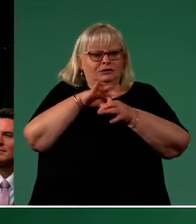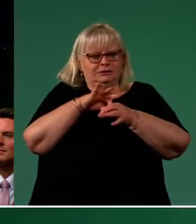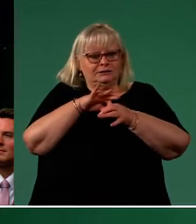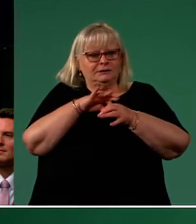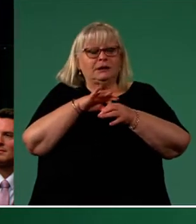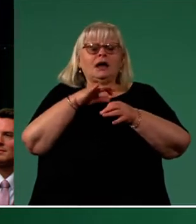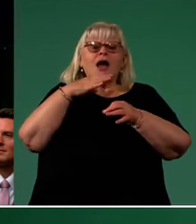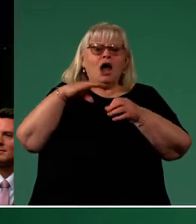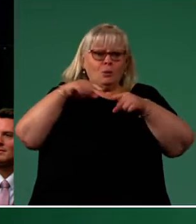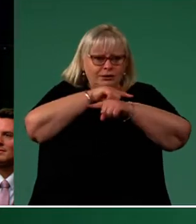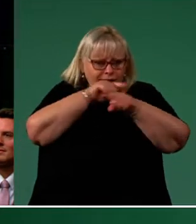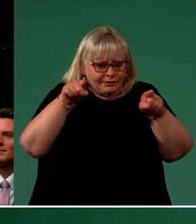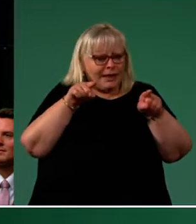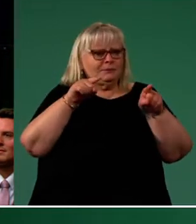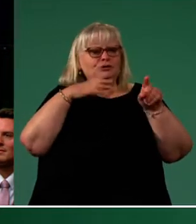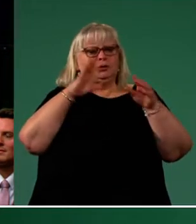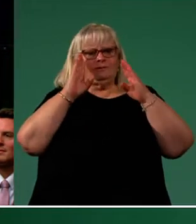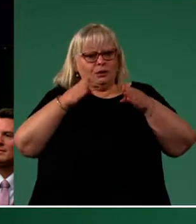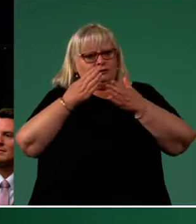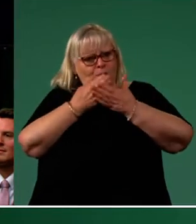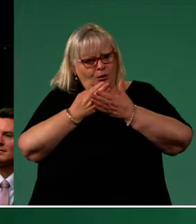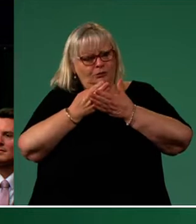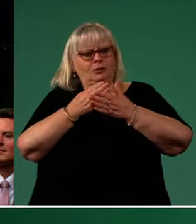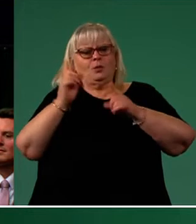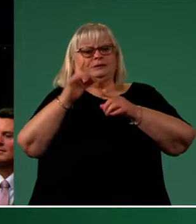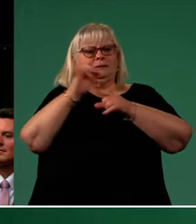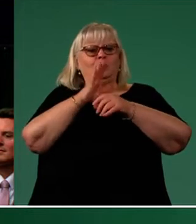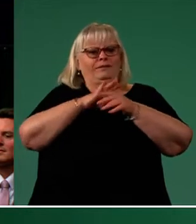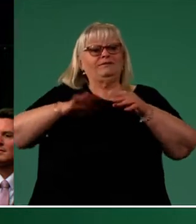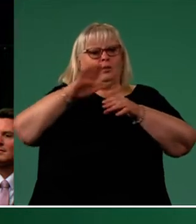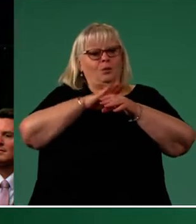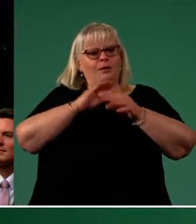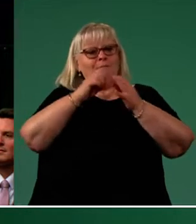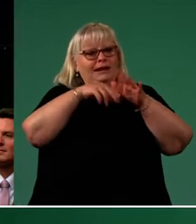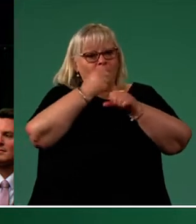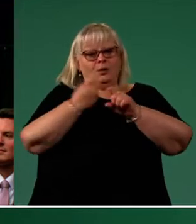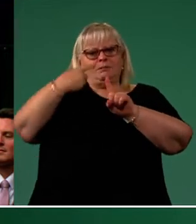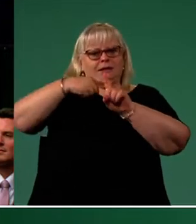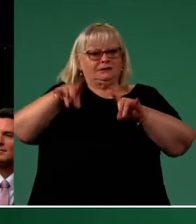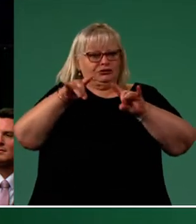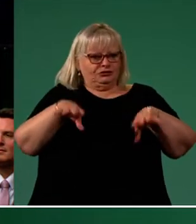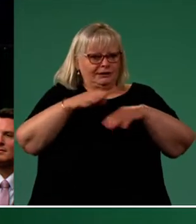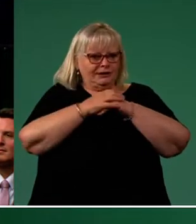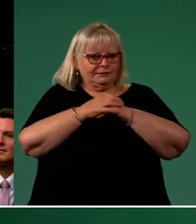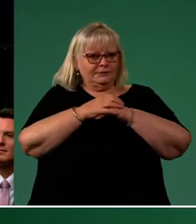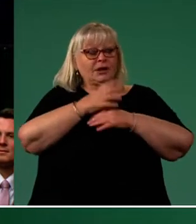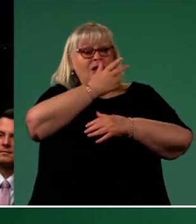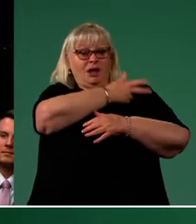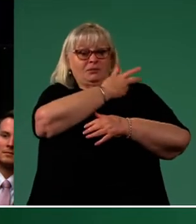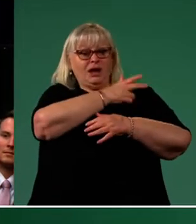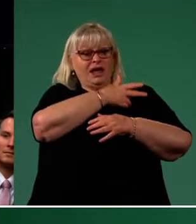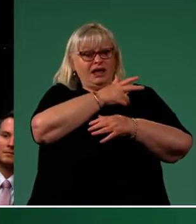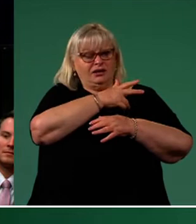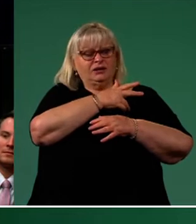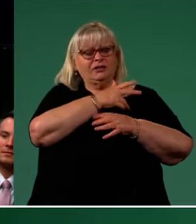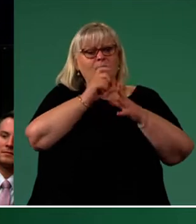on matters that matter to Bennelong and the nation. Whilst I'm incredibly proud to be in a parliament that has finally taken action on